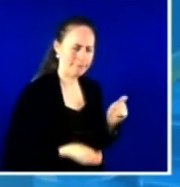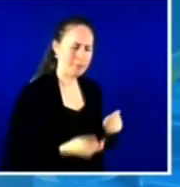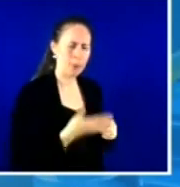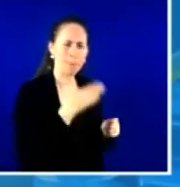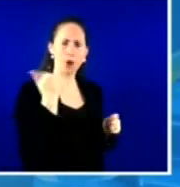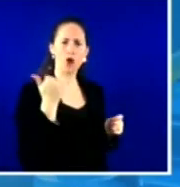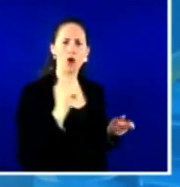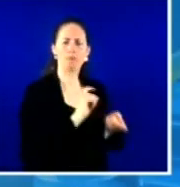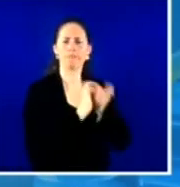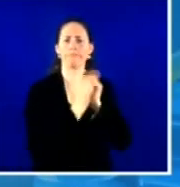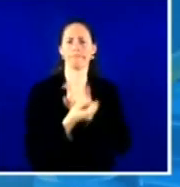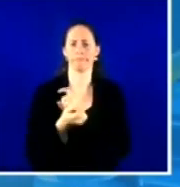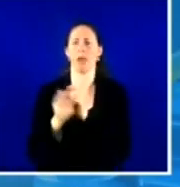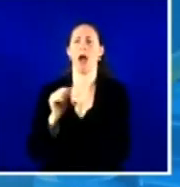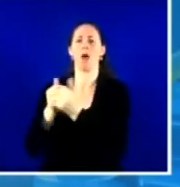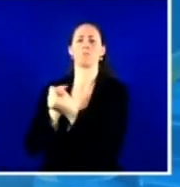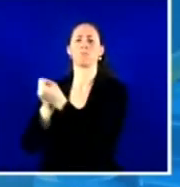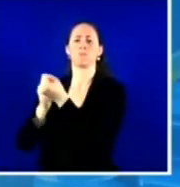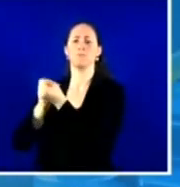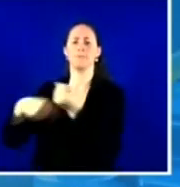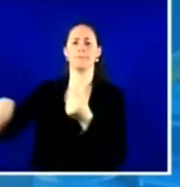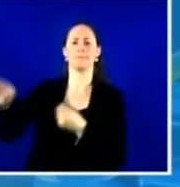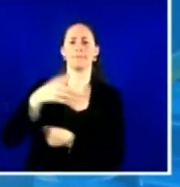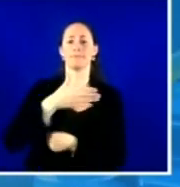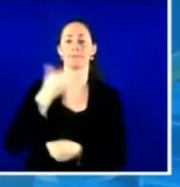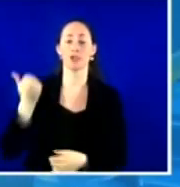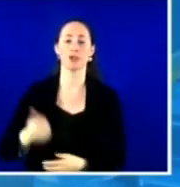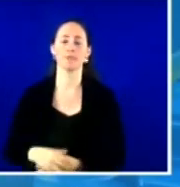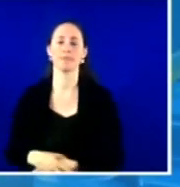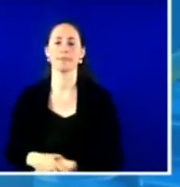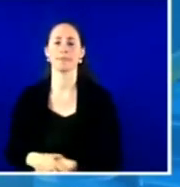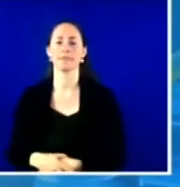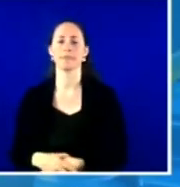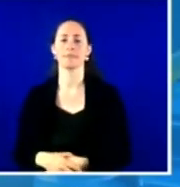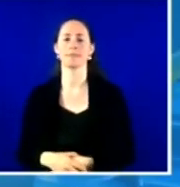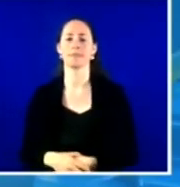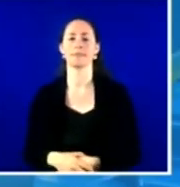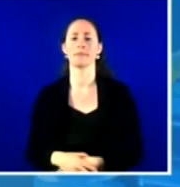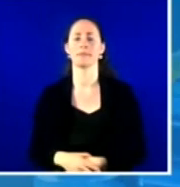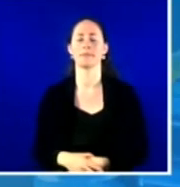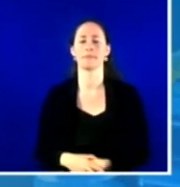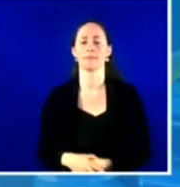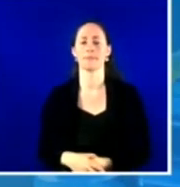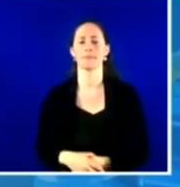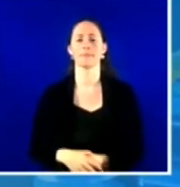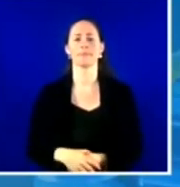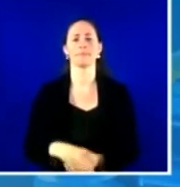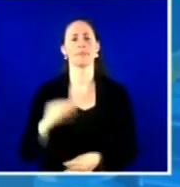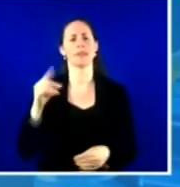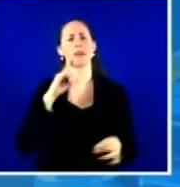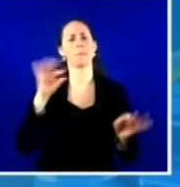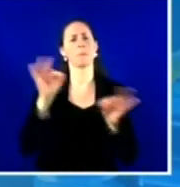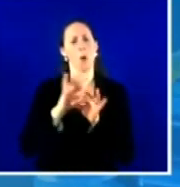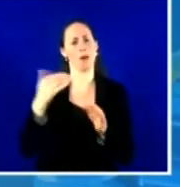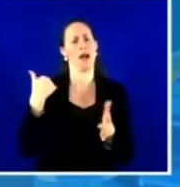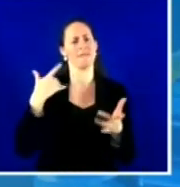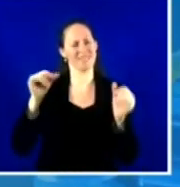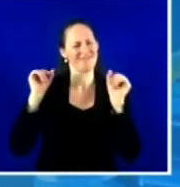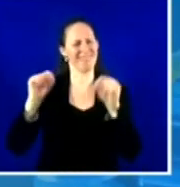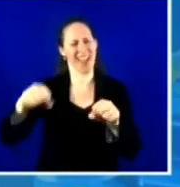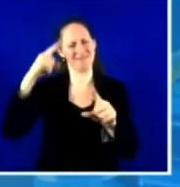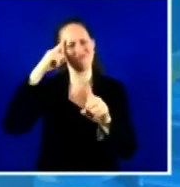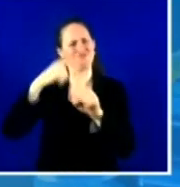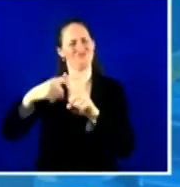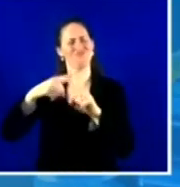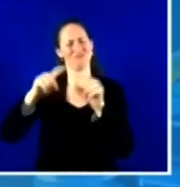care. And finally, I think it's important to have a can-do attitude that assumes responsibility